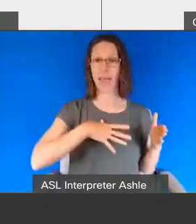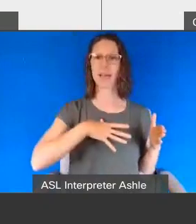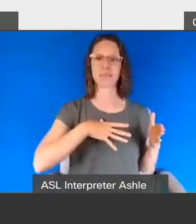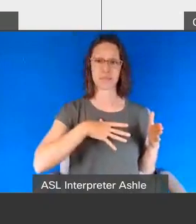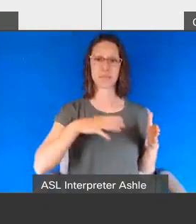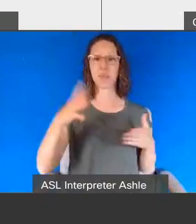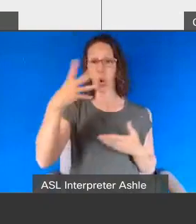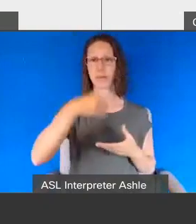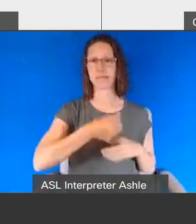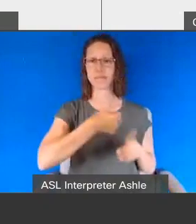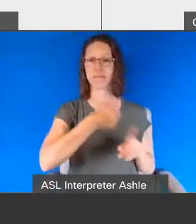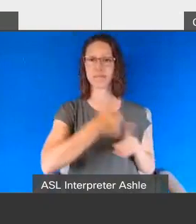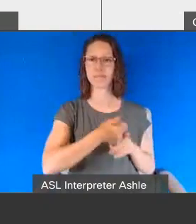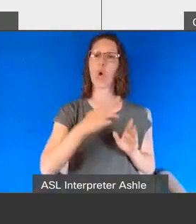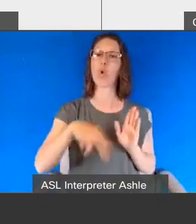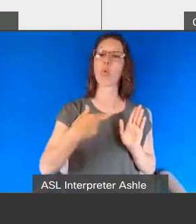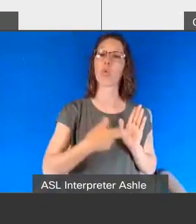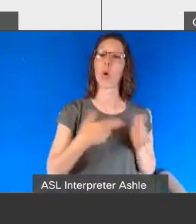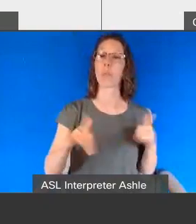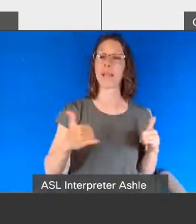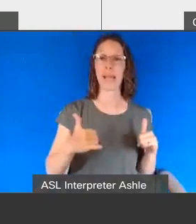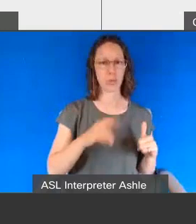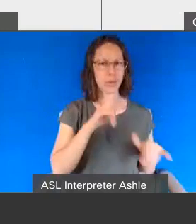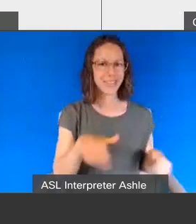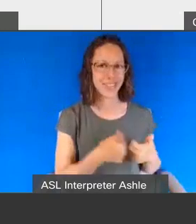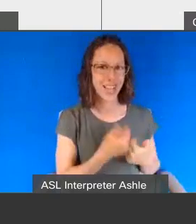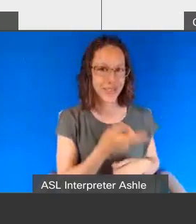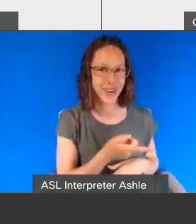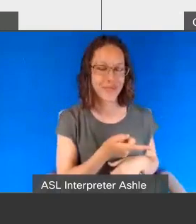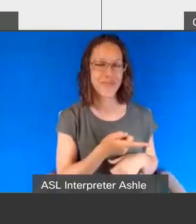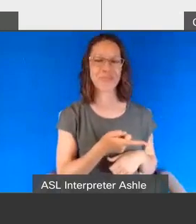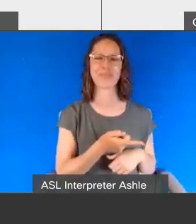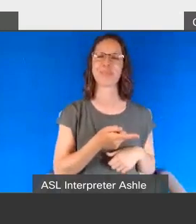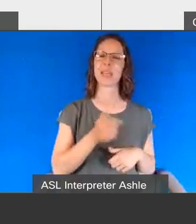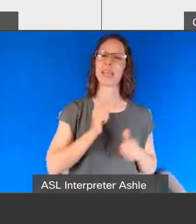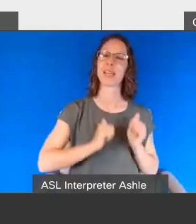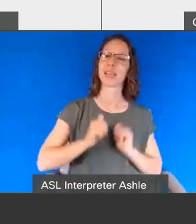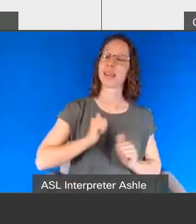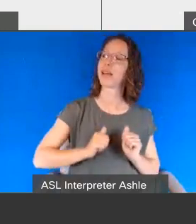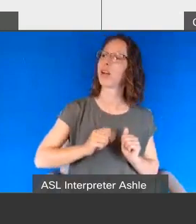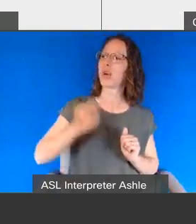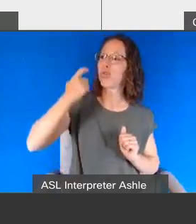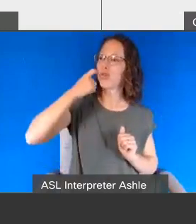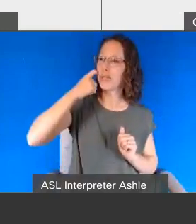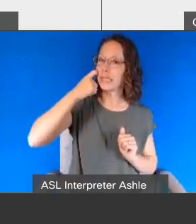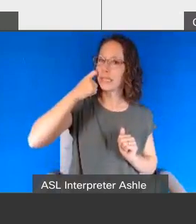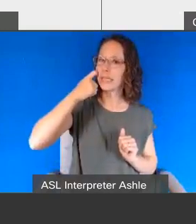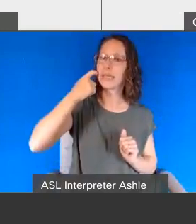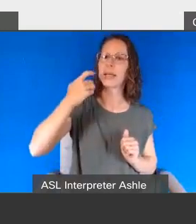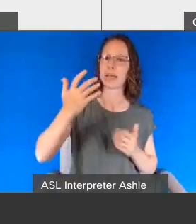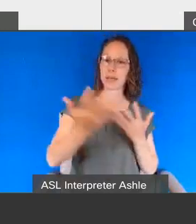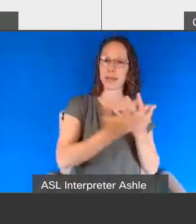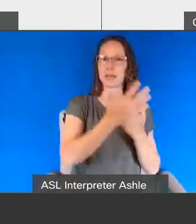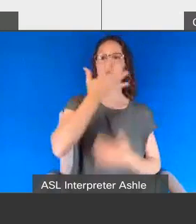very difficult thing for a person on the spectrum to do he was pretending that he had just been adjudicated delinquent and the